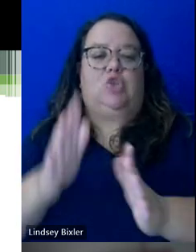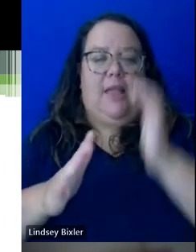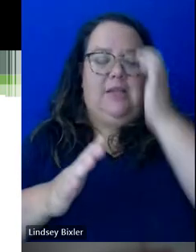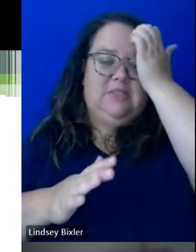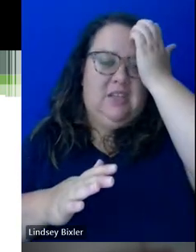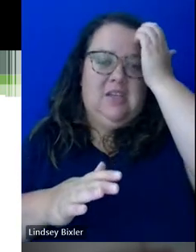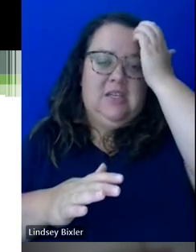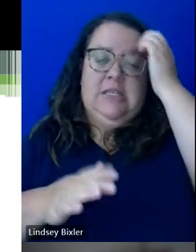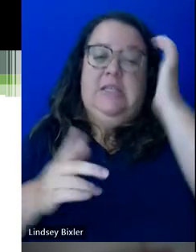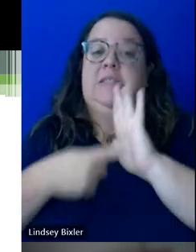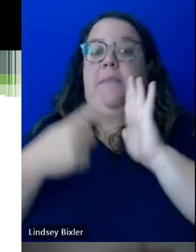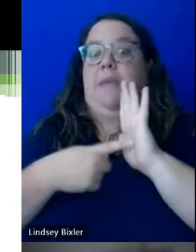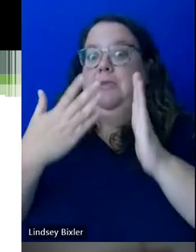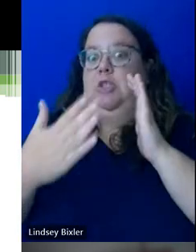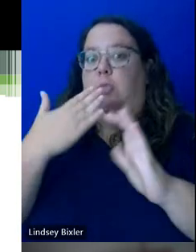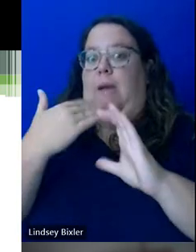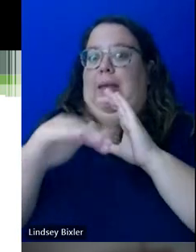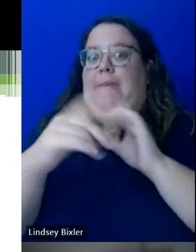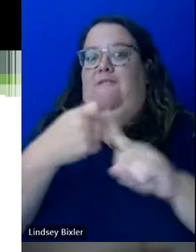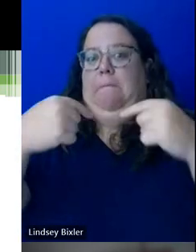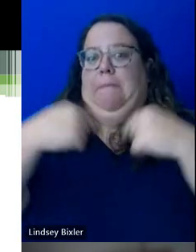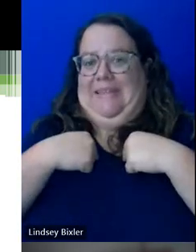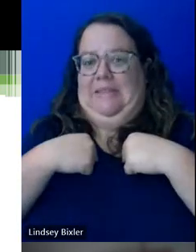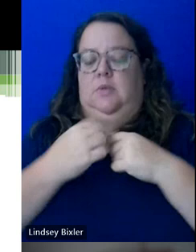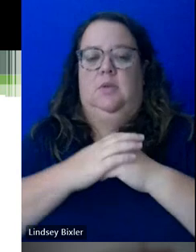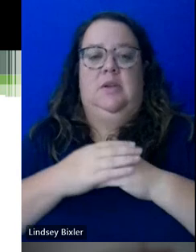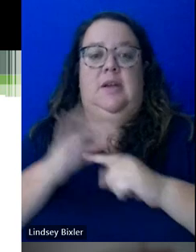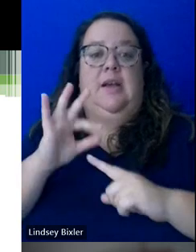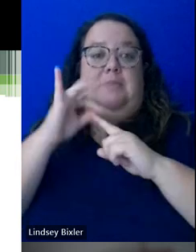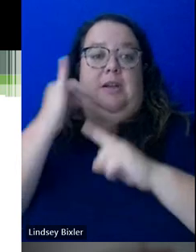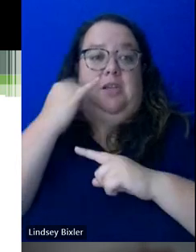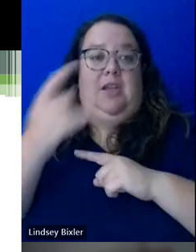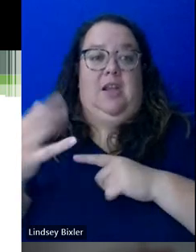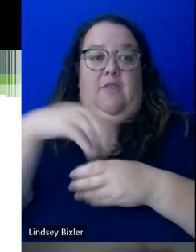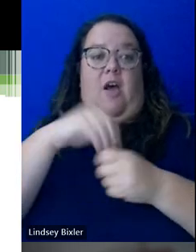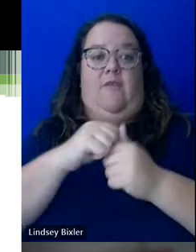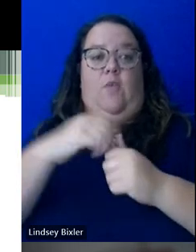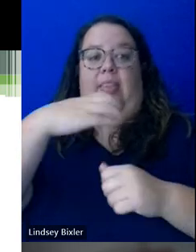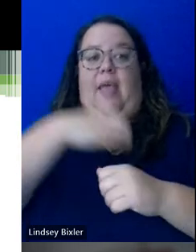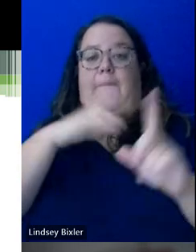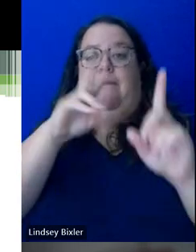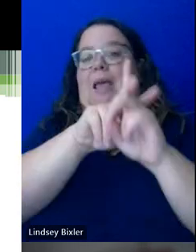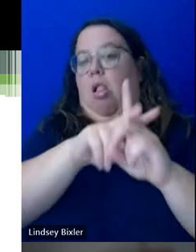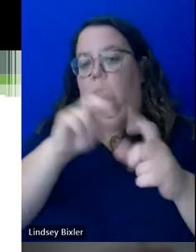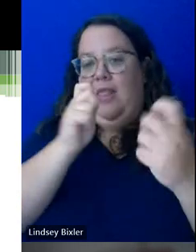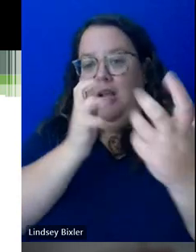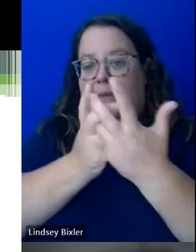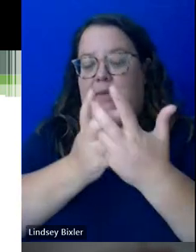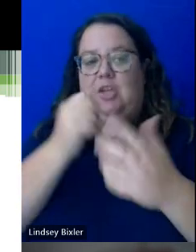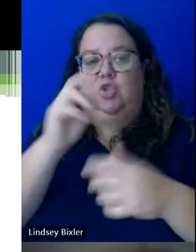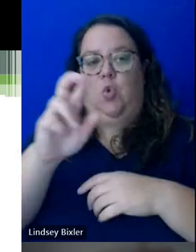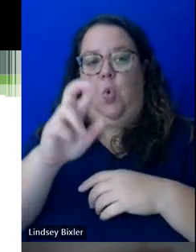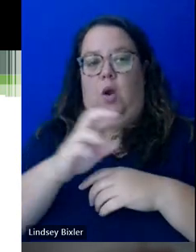you might get an email from me, especially if you have been involved in an appeal of an accommodation or you're,